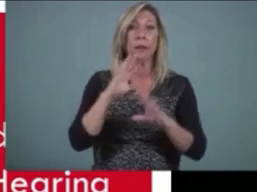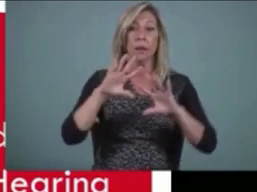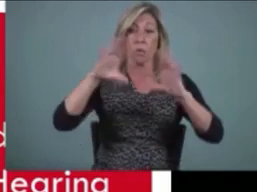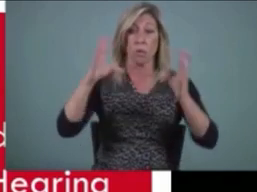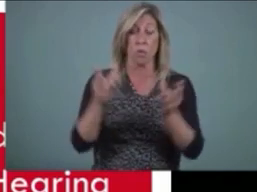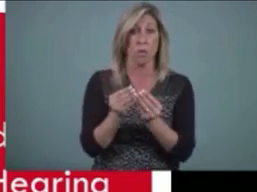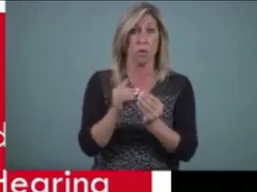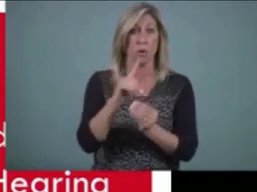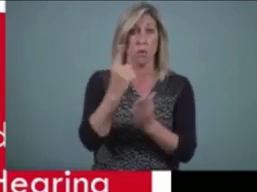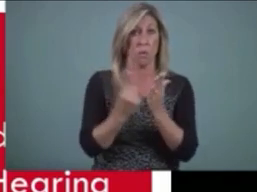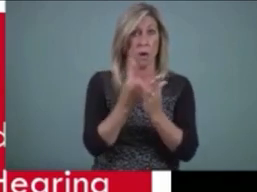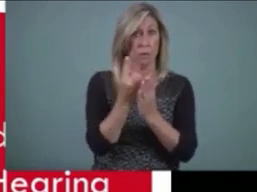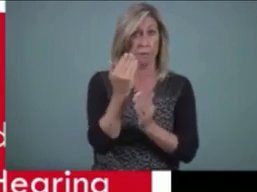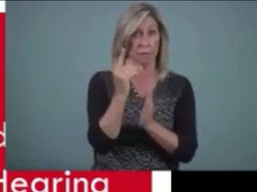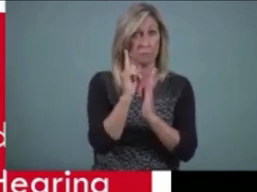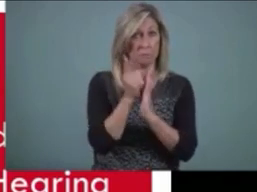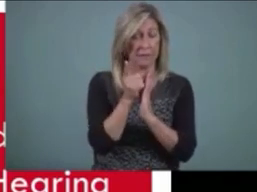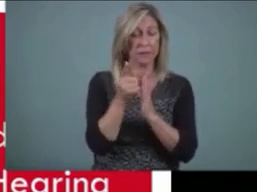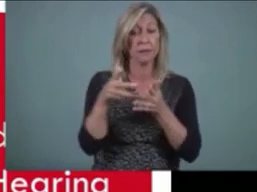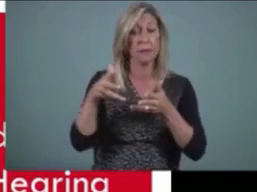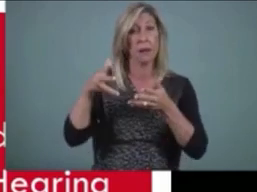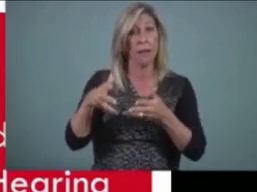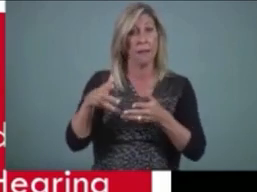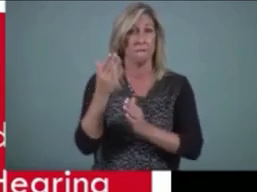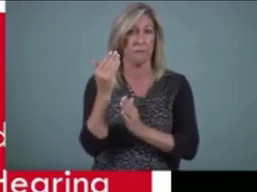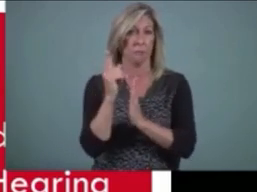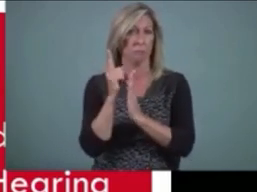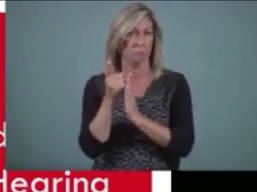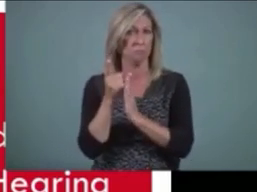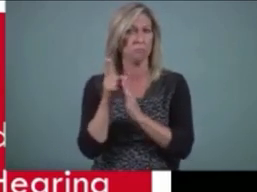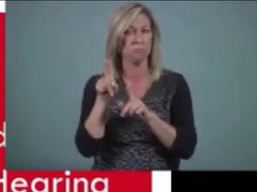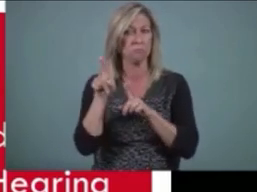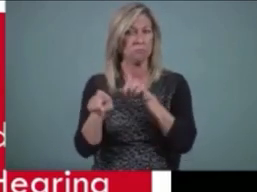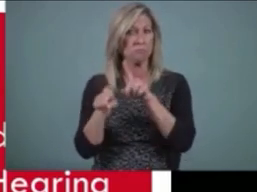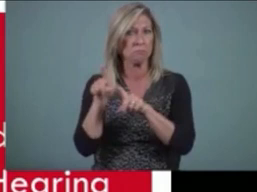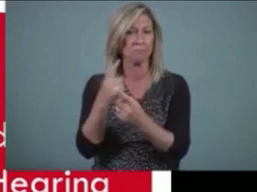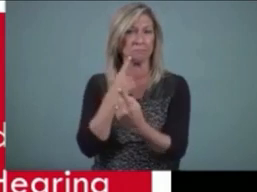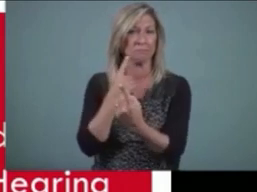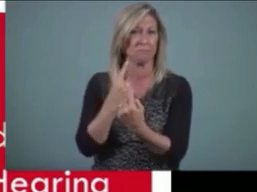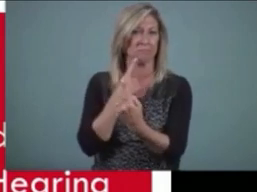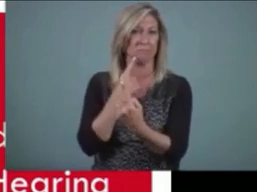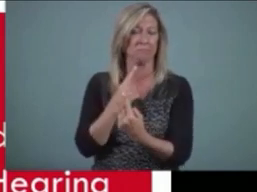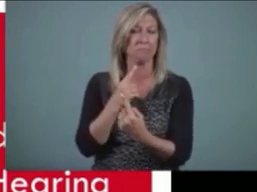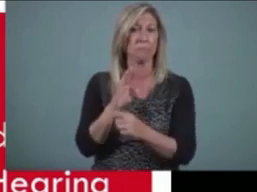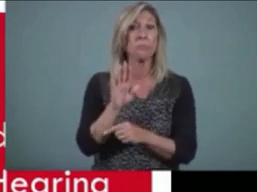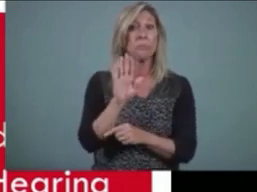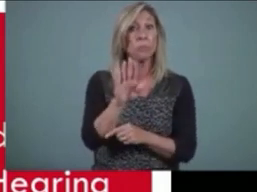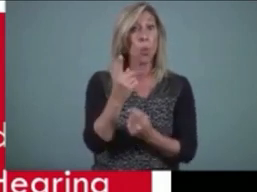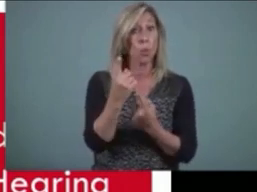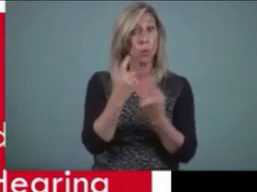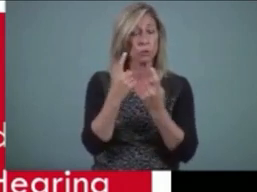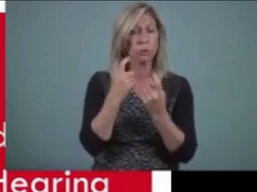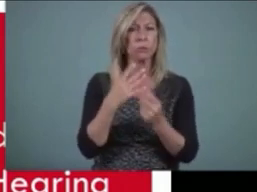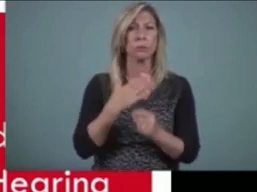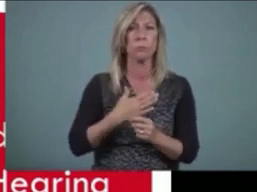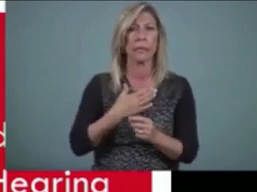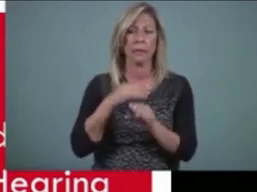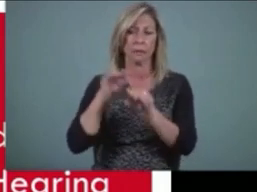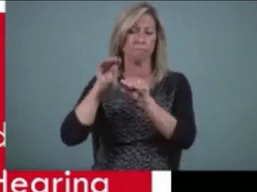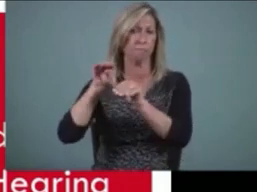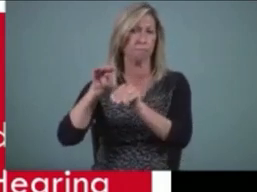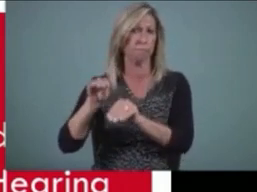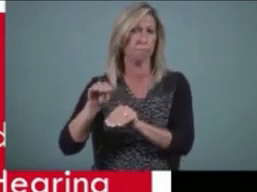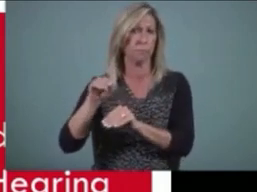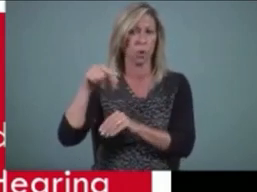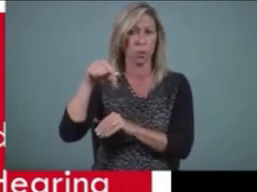15 minutes for questions. Please write your questions in the Q&A section at the bottom of the